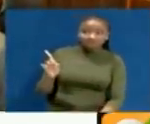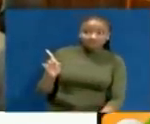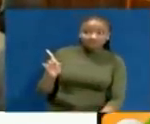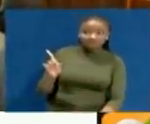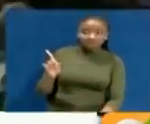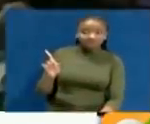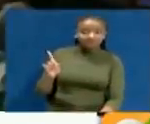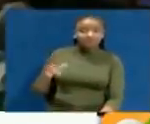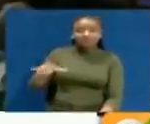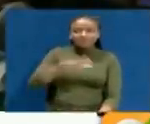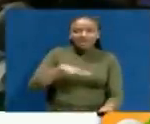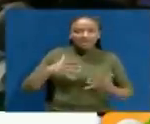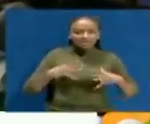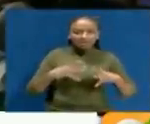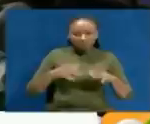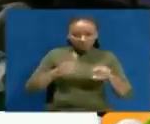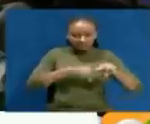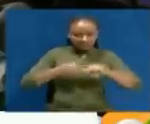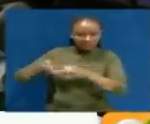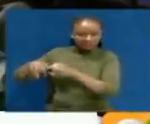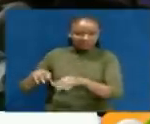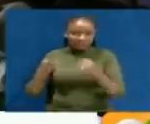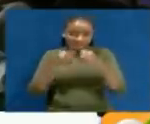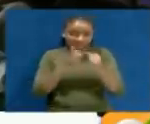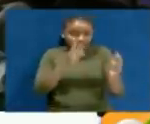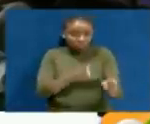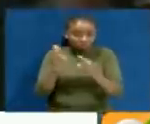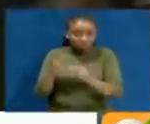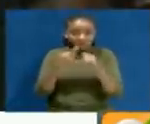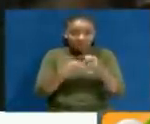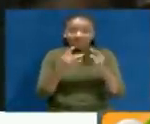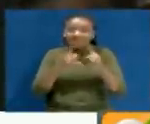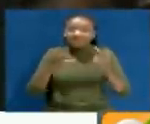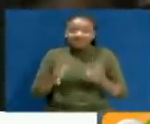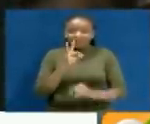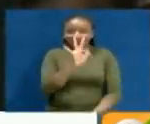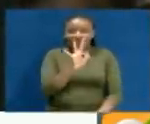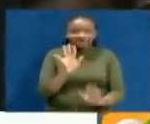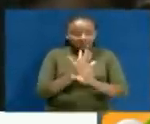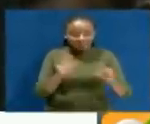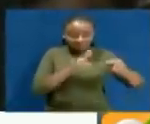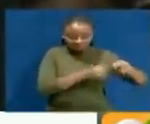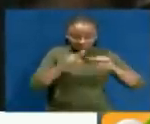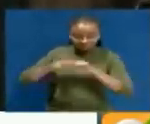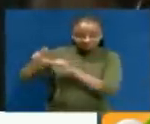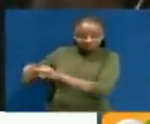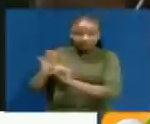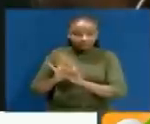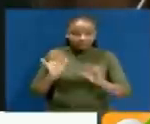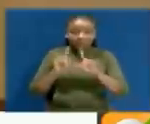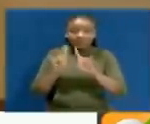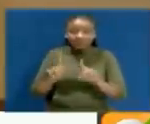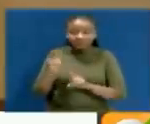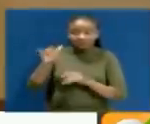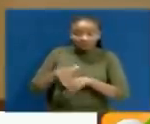Peels that could seat eight congregants now seat three. Catholic faithful eager to resume worship, even with the Interfaith